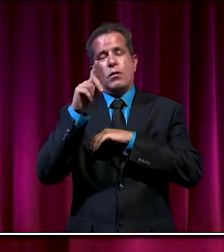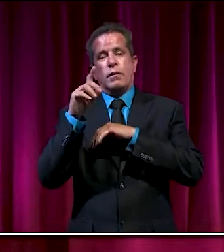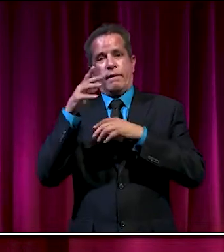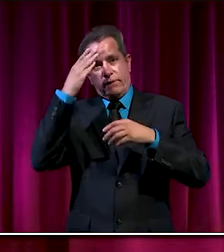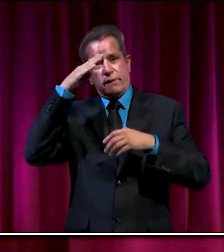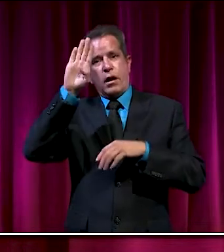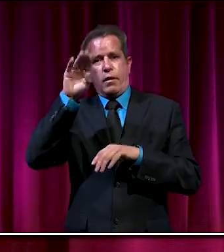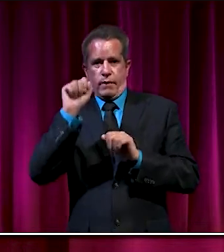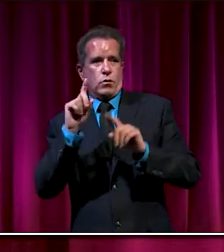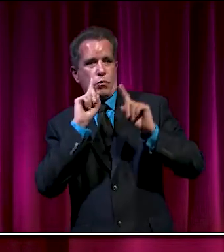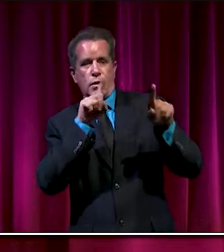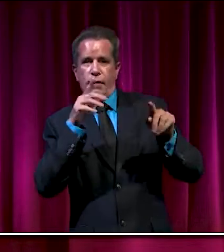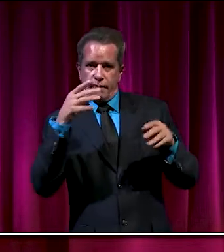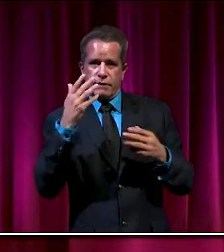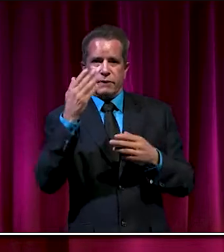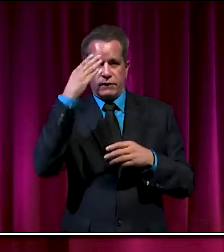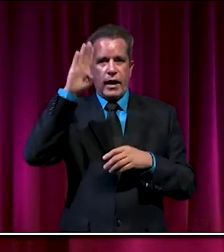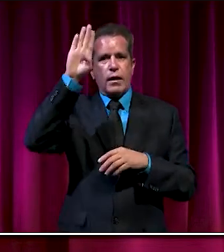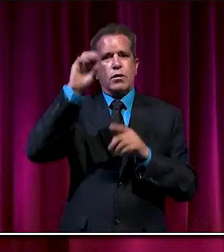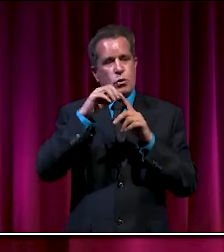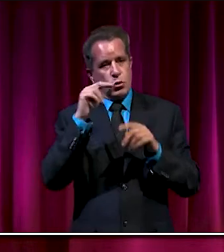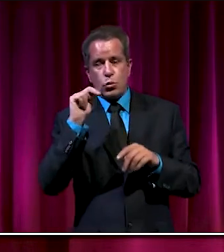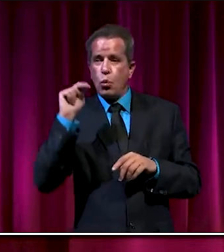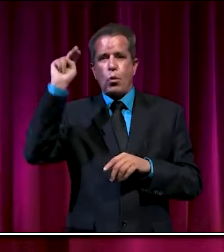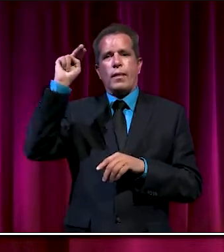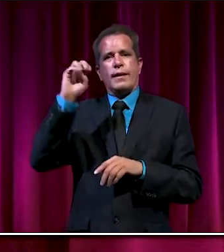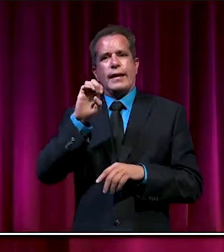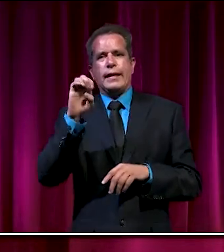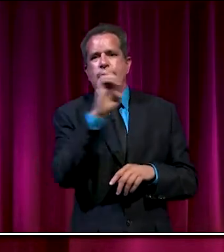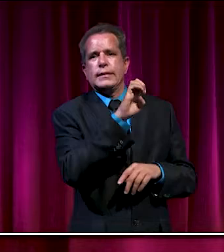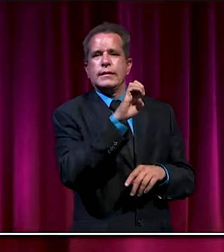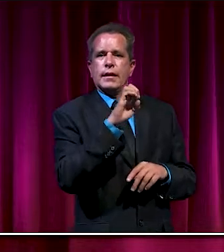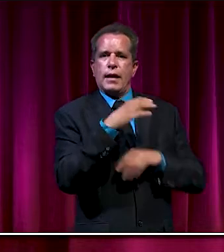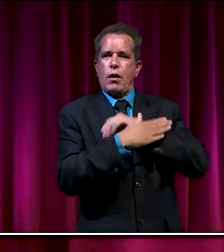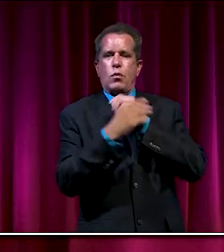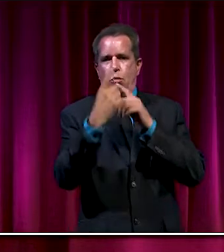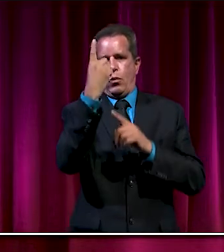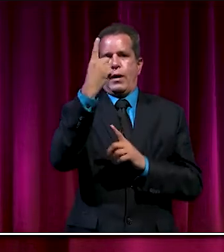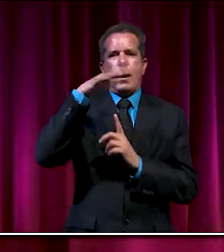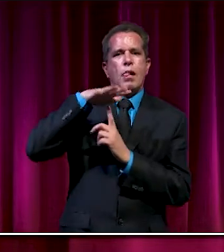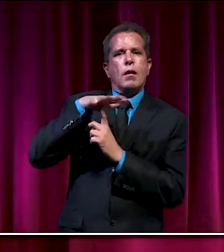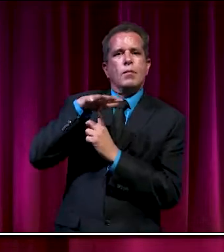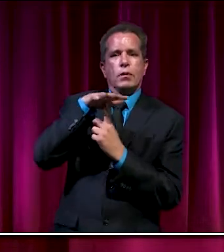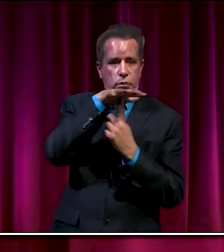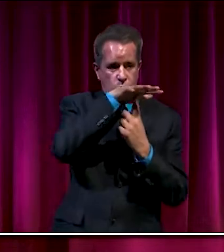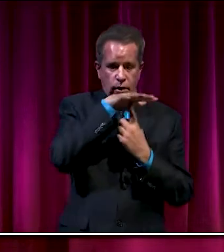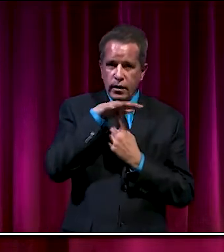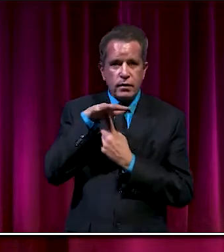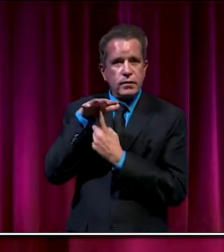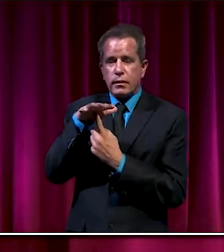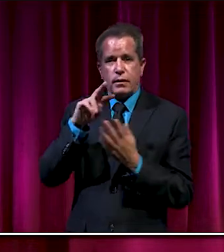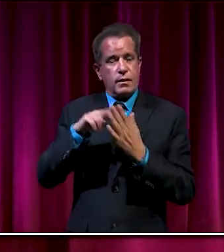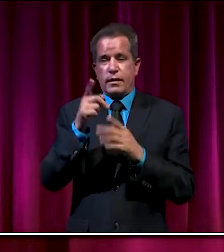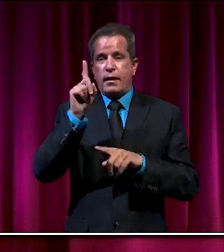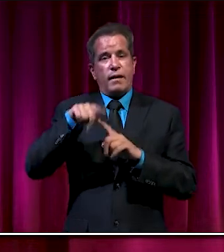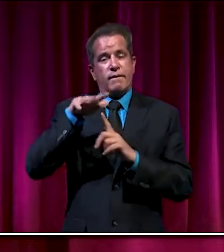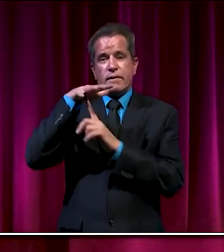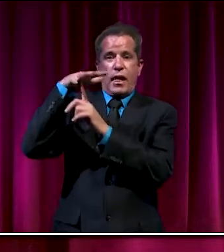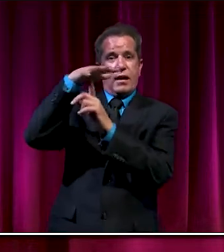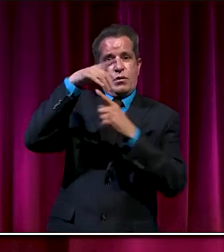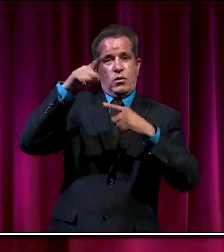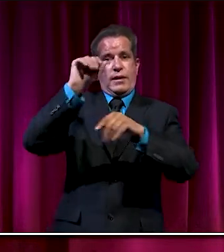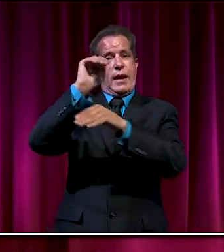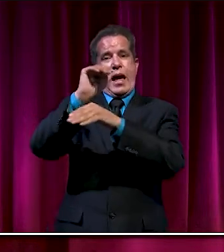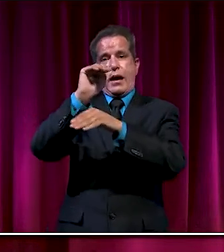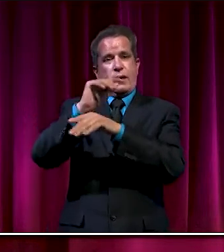to respond to wildfires in the north and east county with a single-engine helicopter, which means they can't fly at night, and